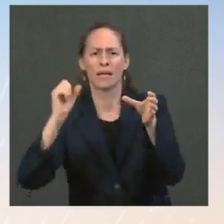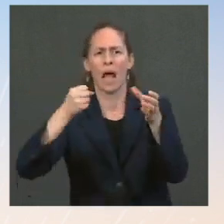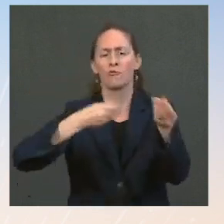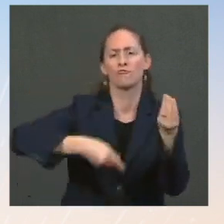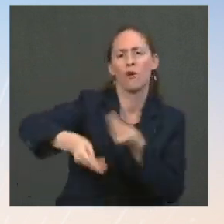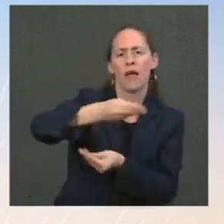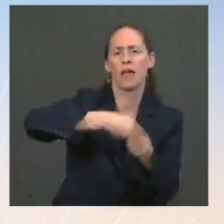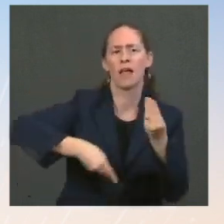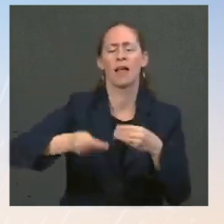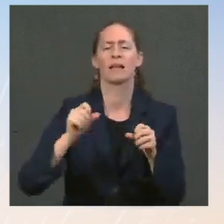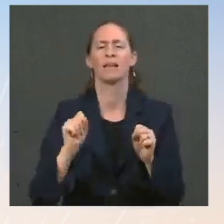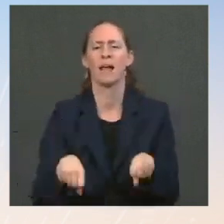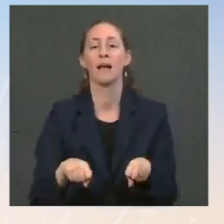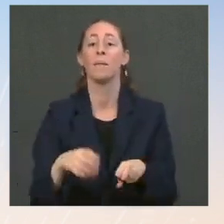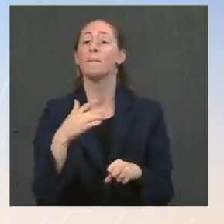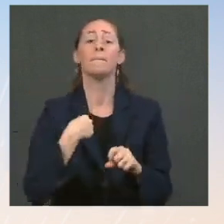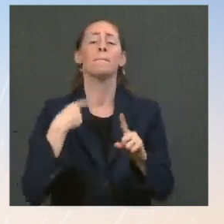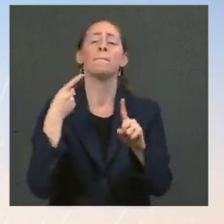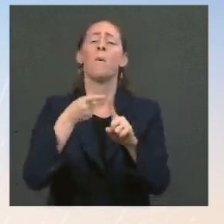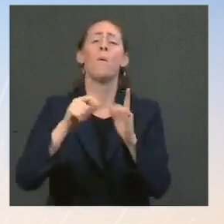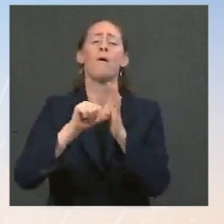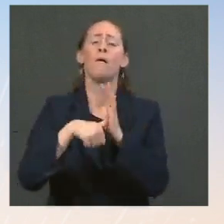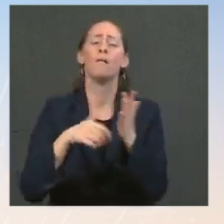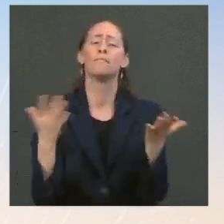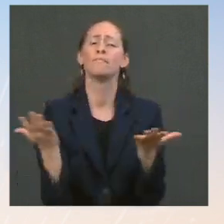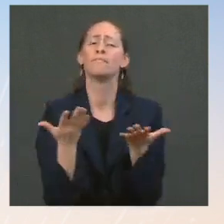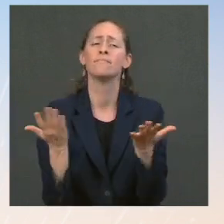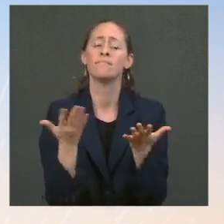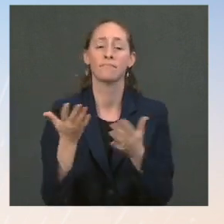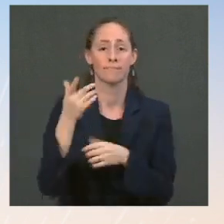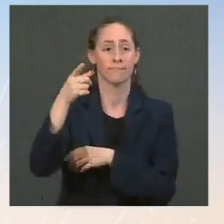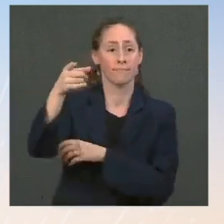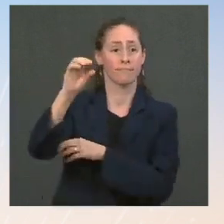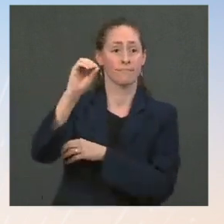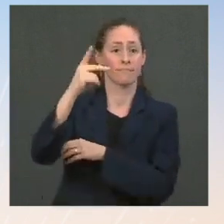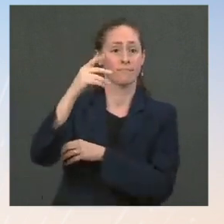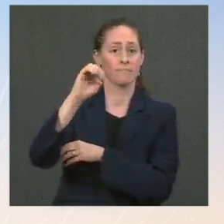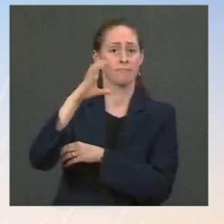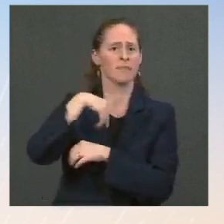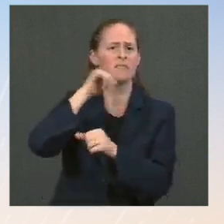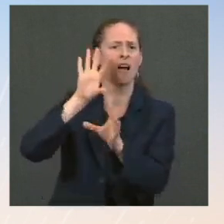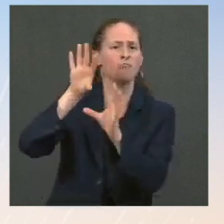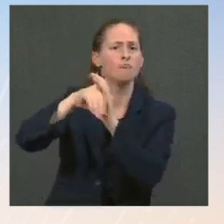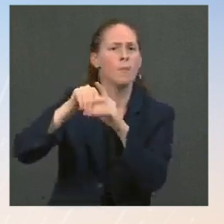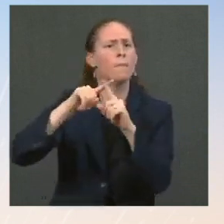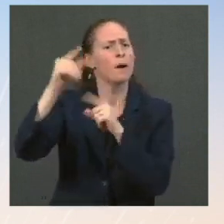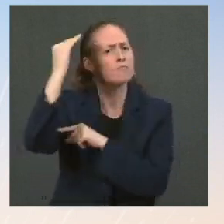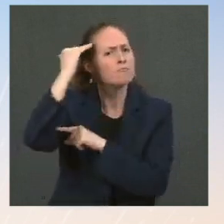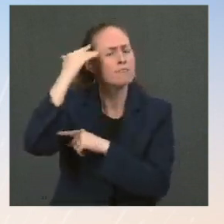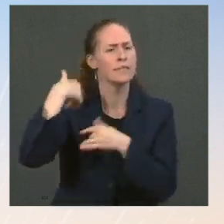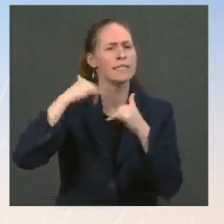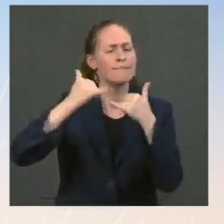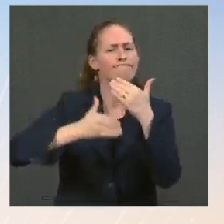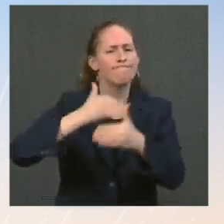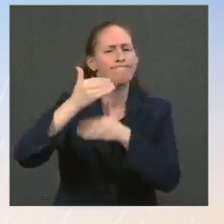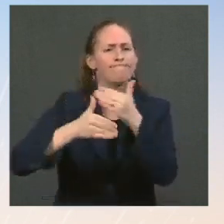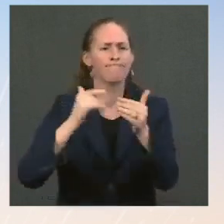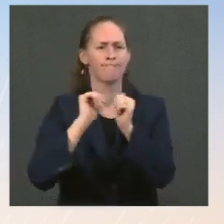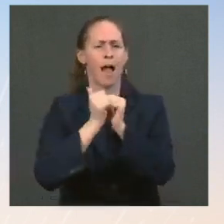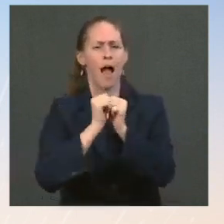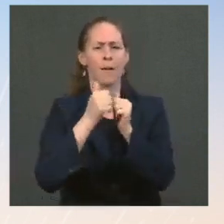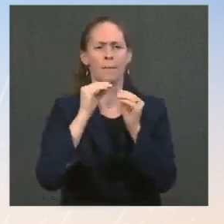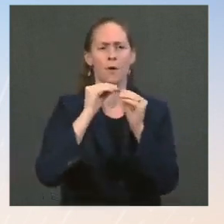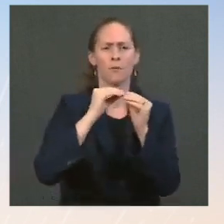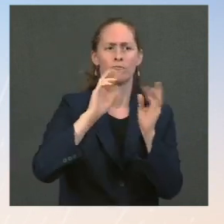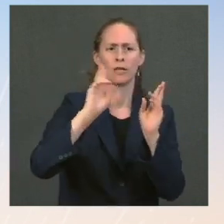So, the point is here, while we're not a member of OPEC, we're also taking a number of steps, and have been, to plan for protect against rising